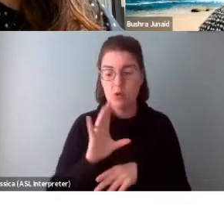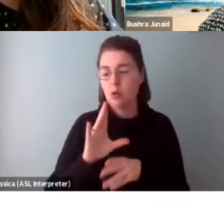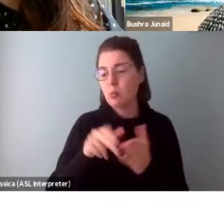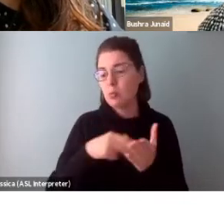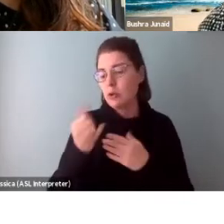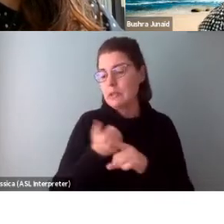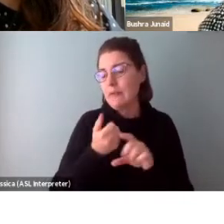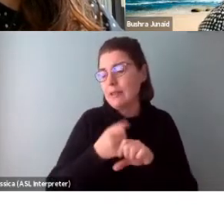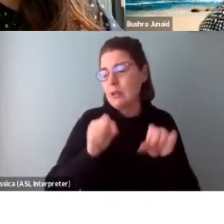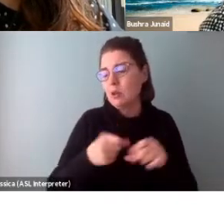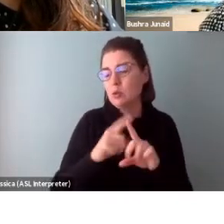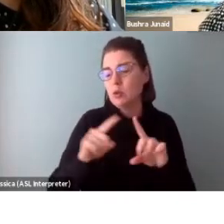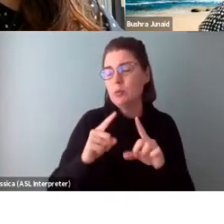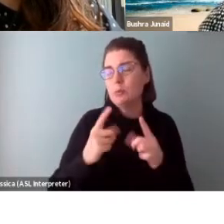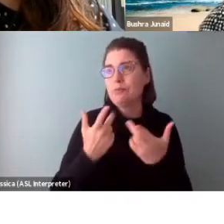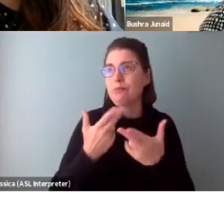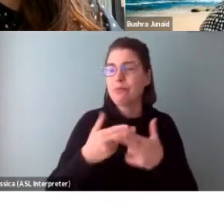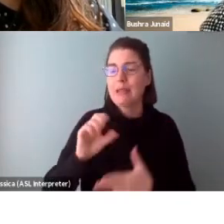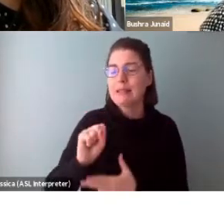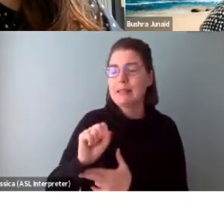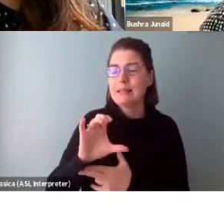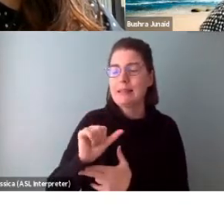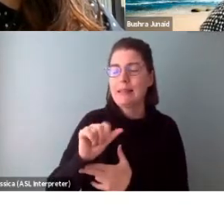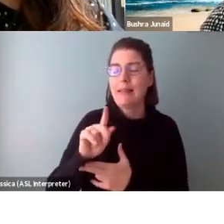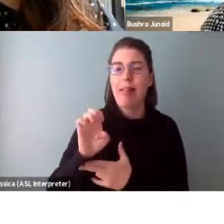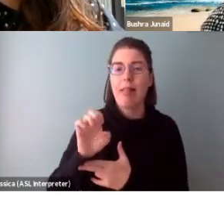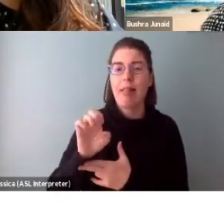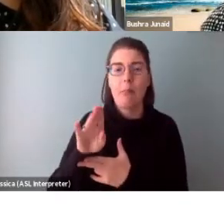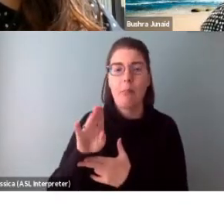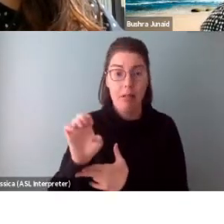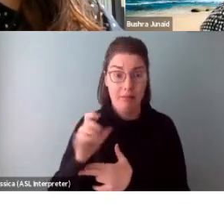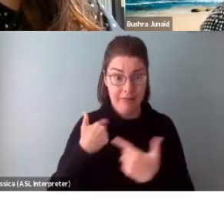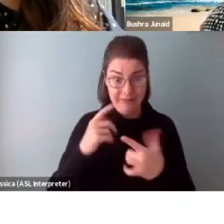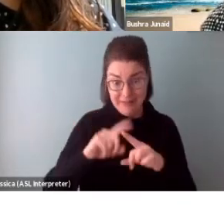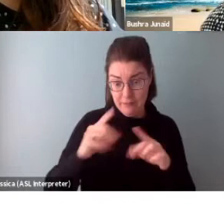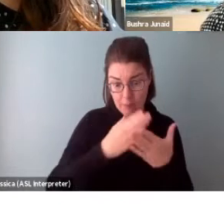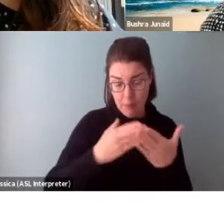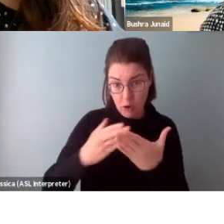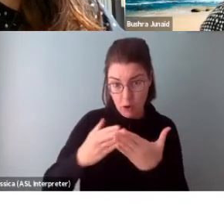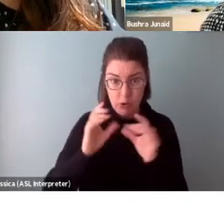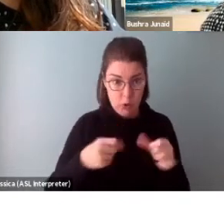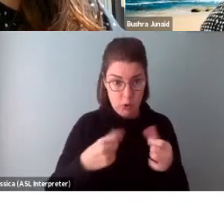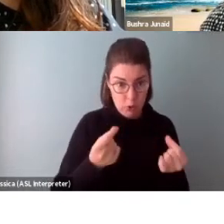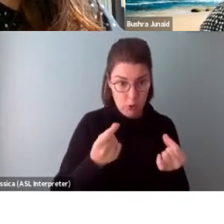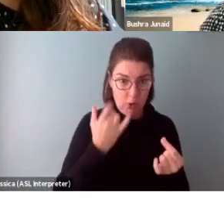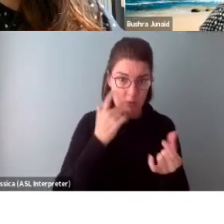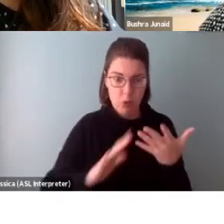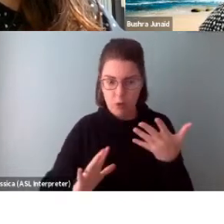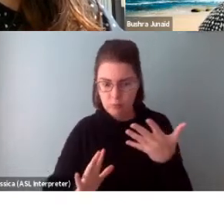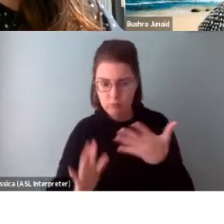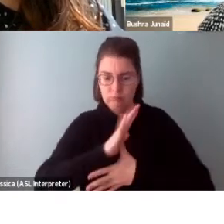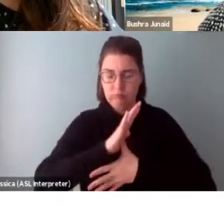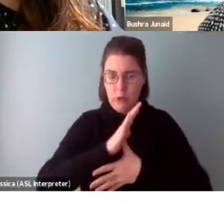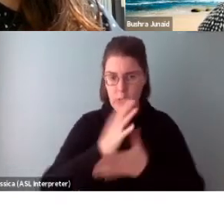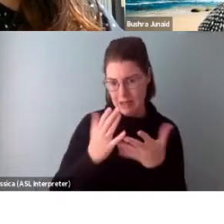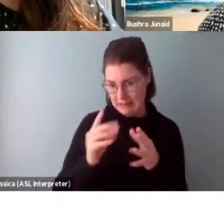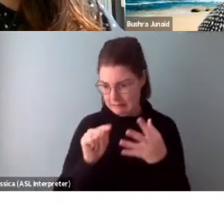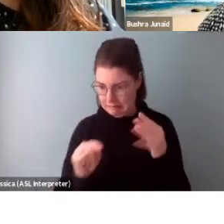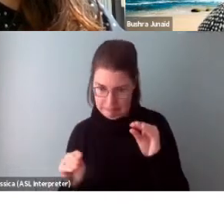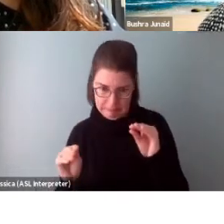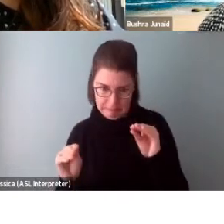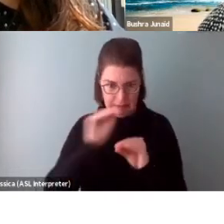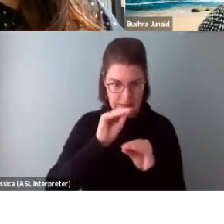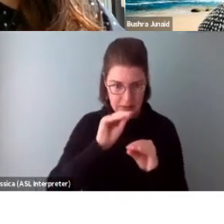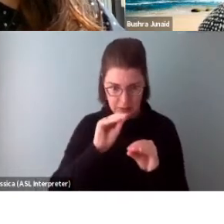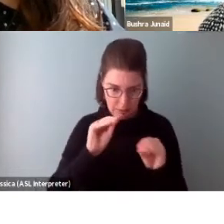to, if the project has a couple or few components, what would your priority be? What will